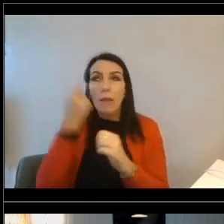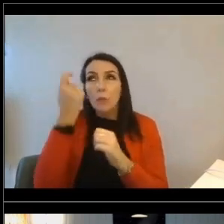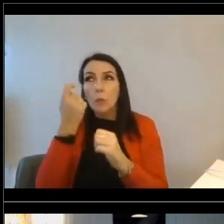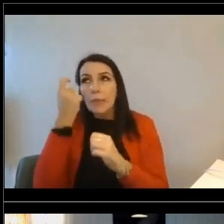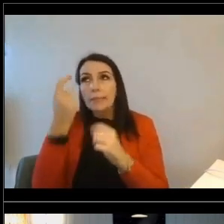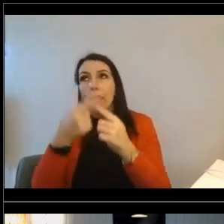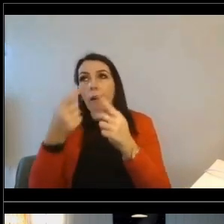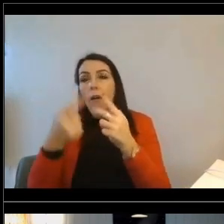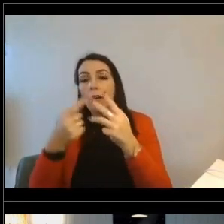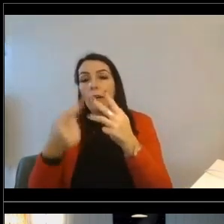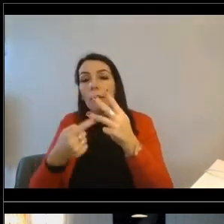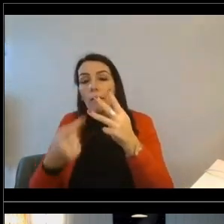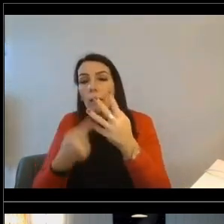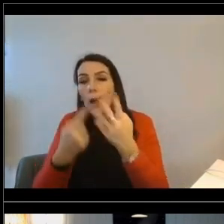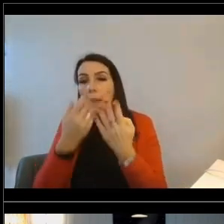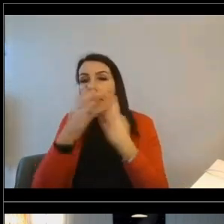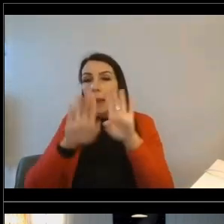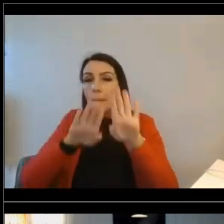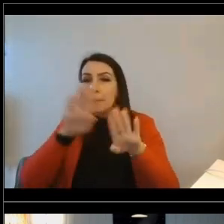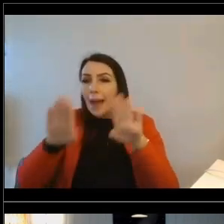at installing solar panels in this example.